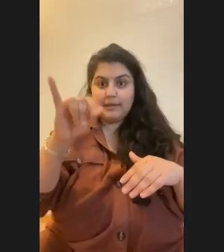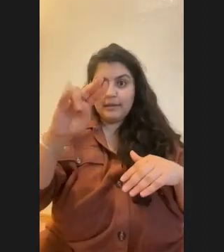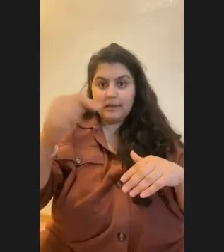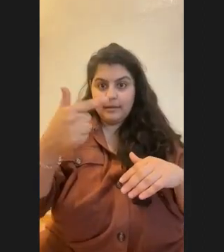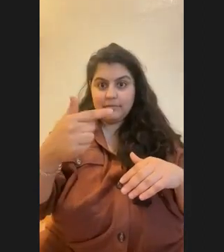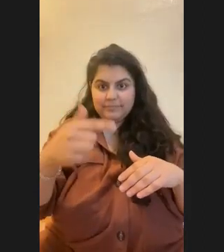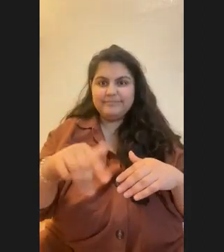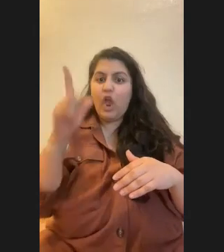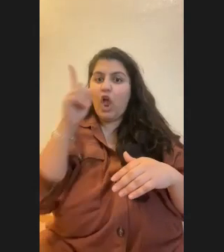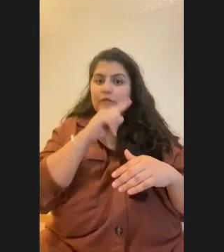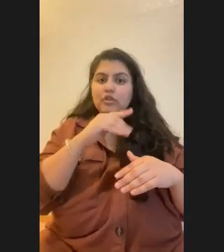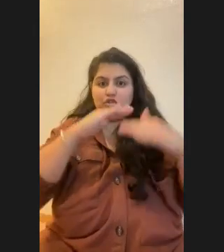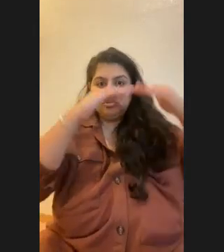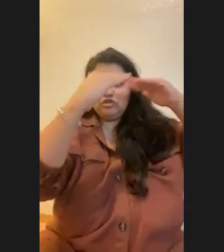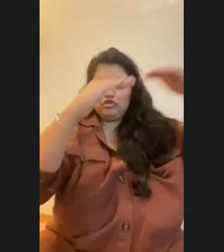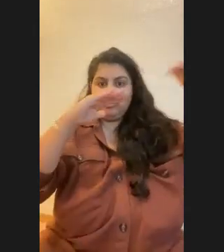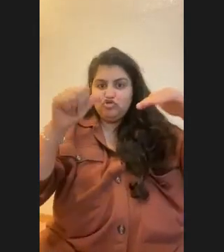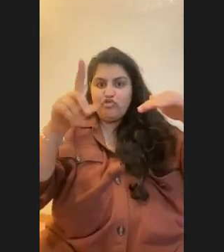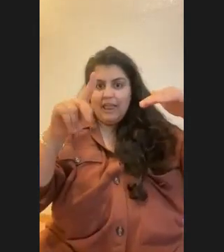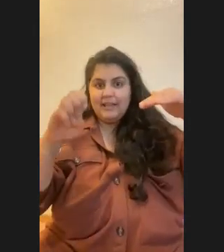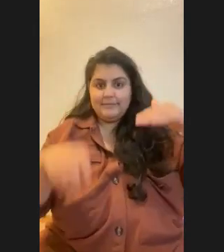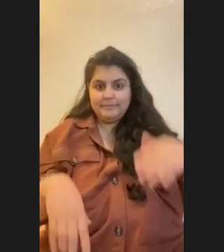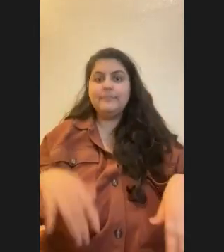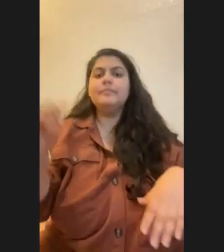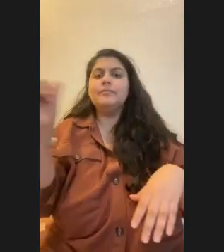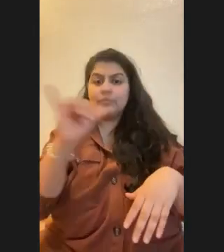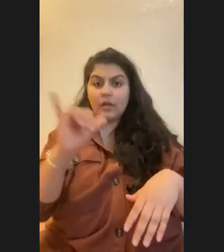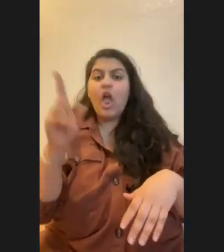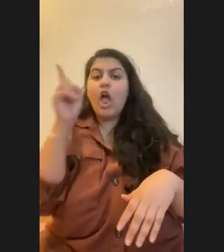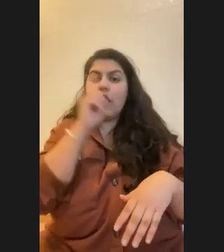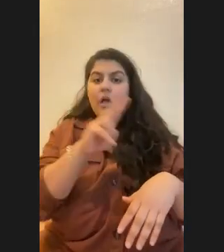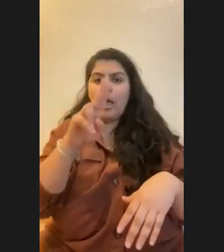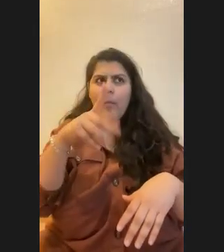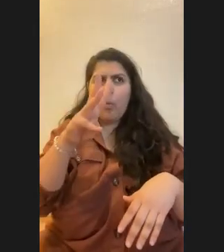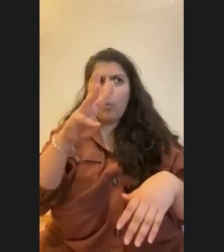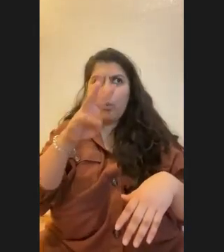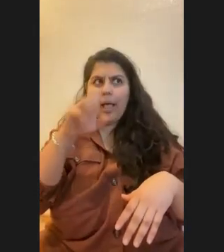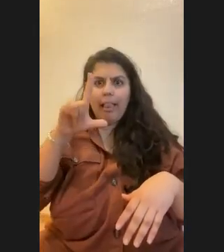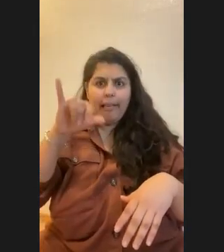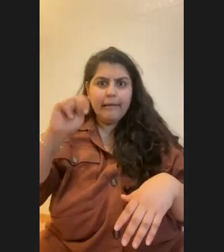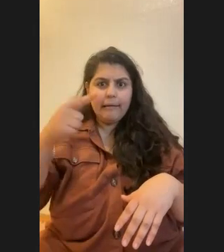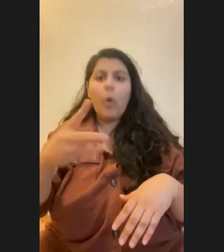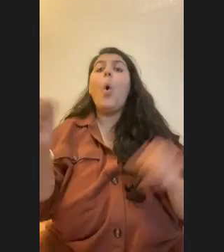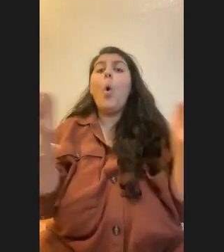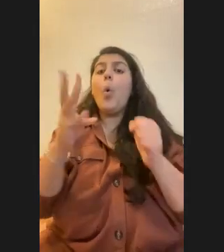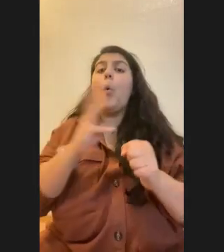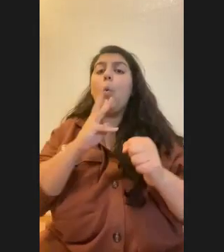reef. I've heard, um, artificial upwelling, which is where you would pump cold water potentially with nutrients from the shore into